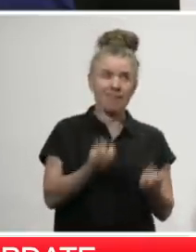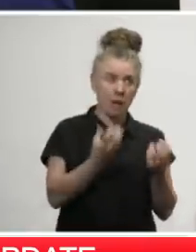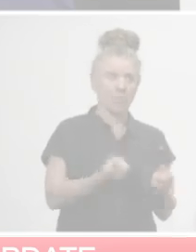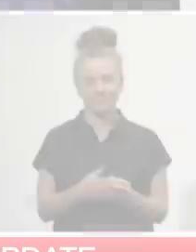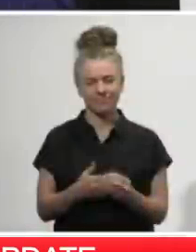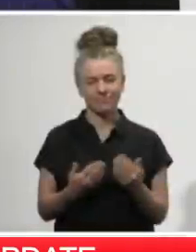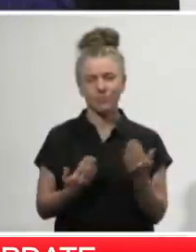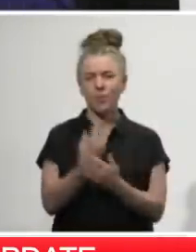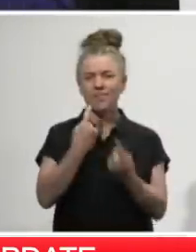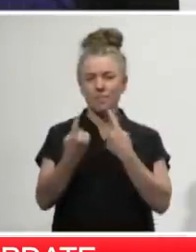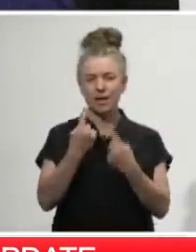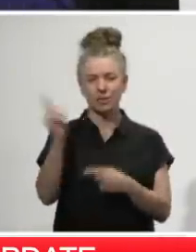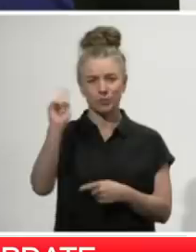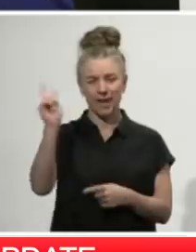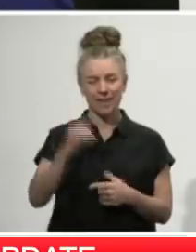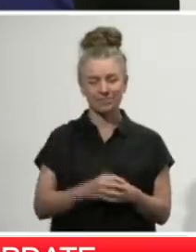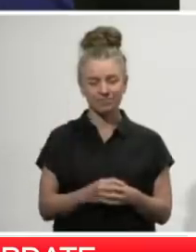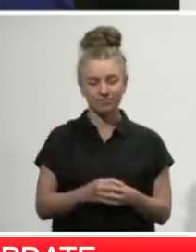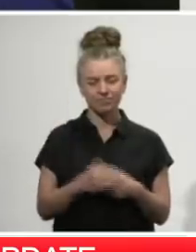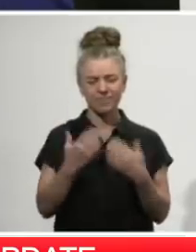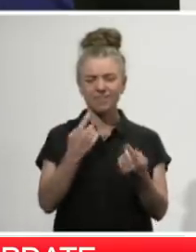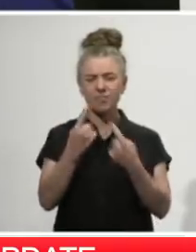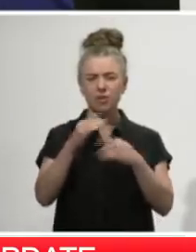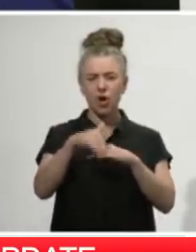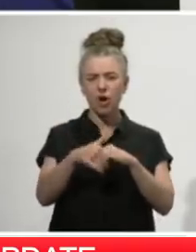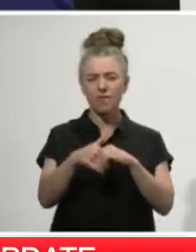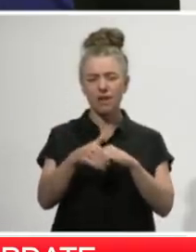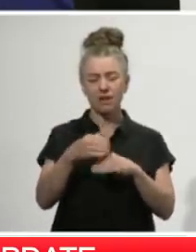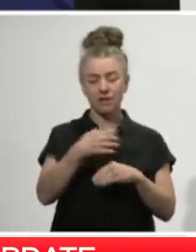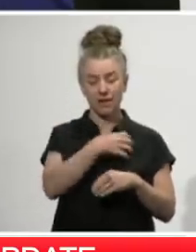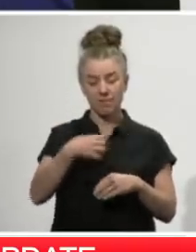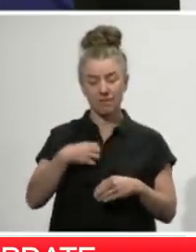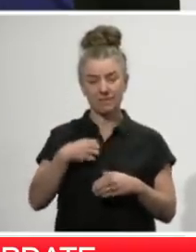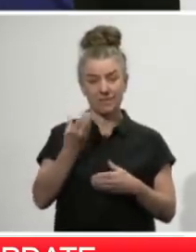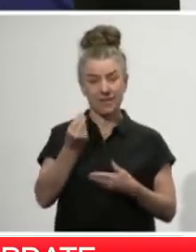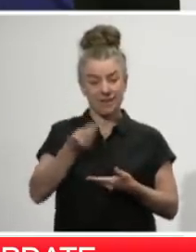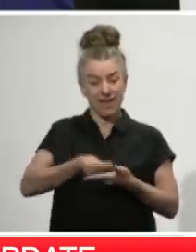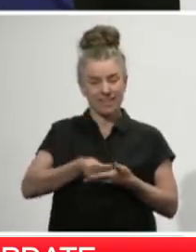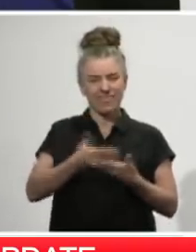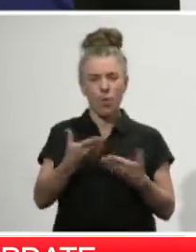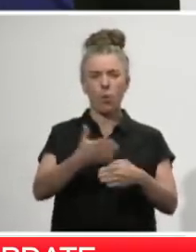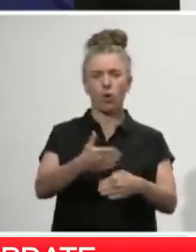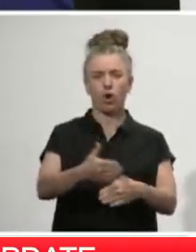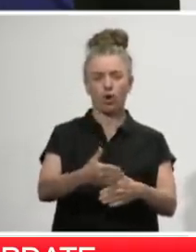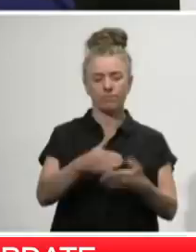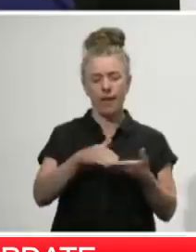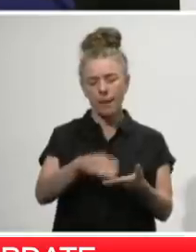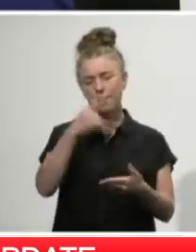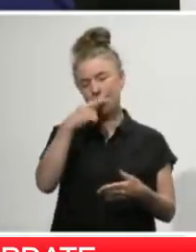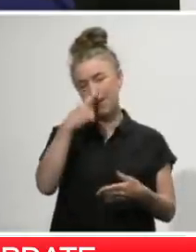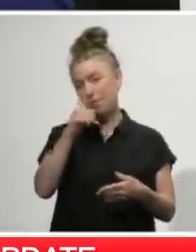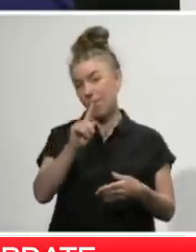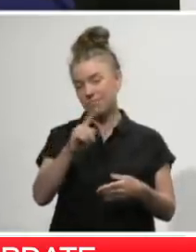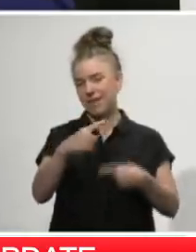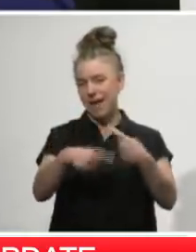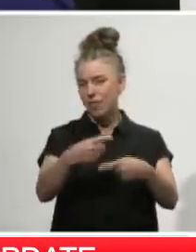off. First of all, an update on our wage subsidy scheme that is helping to keep people in their jobs connected to their workplace and